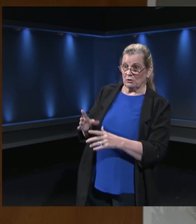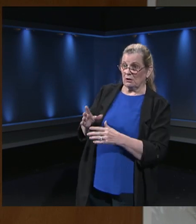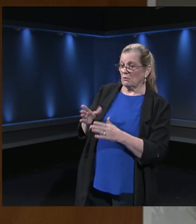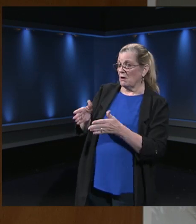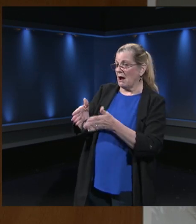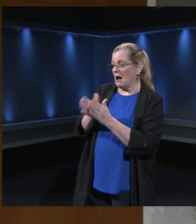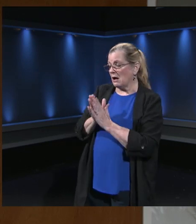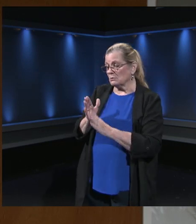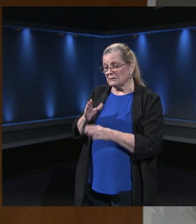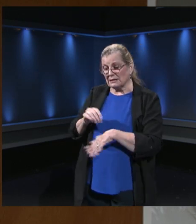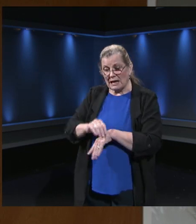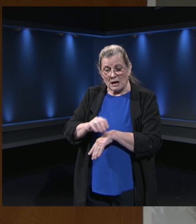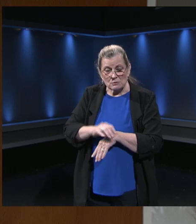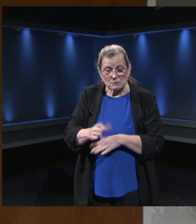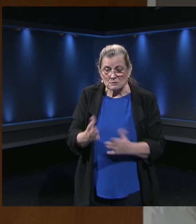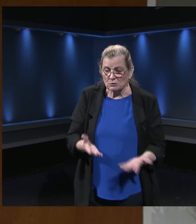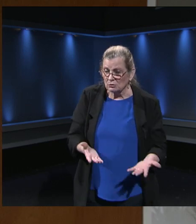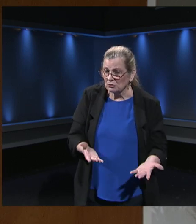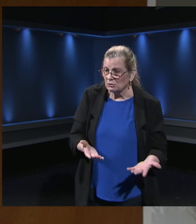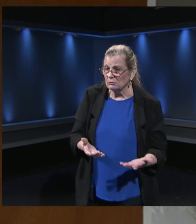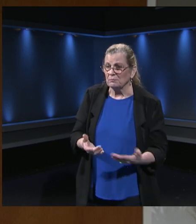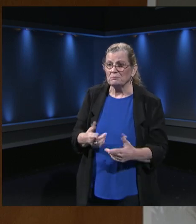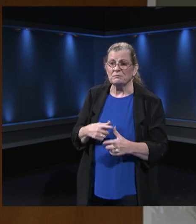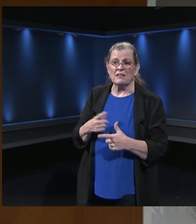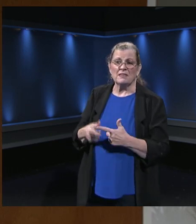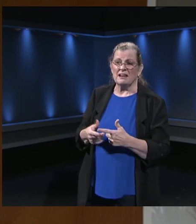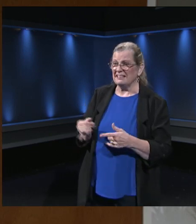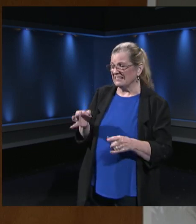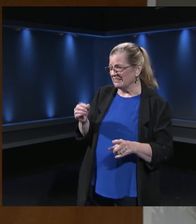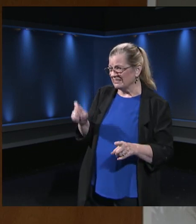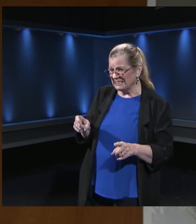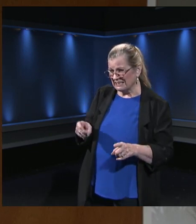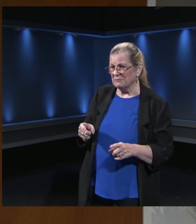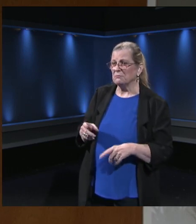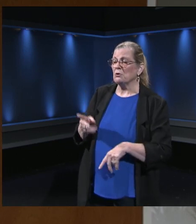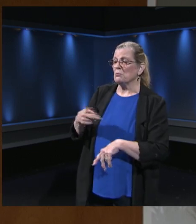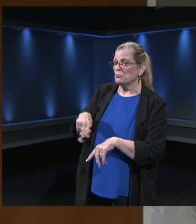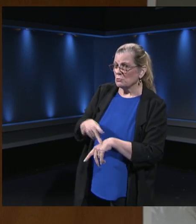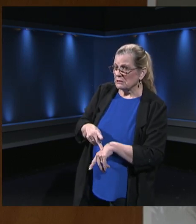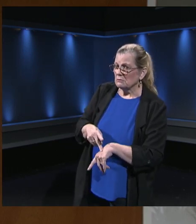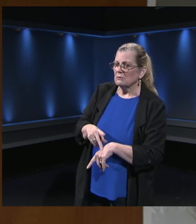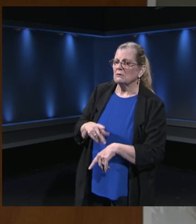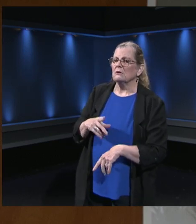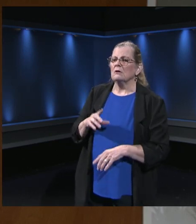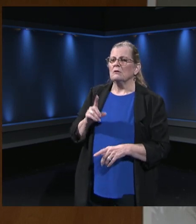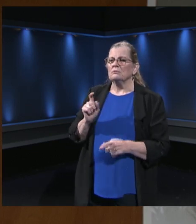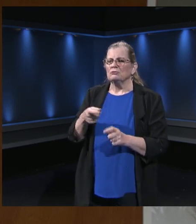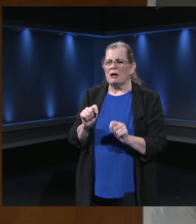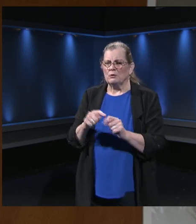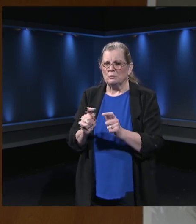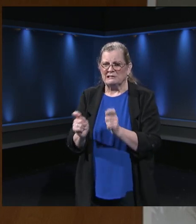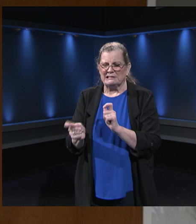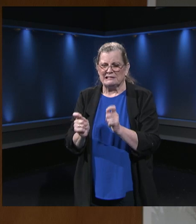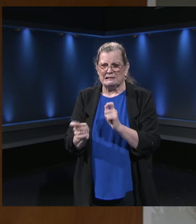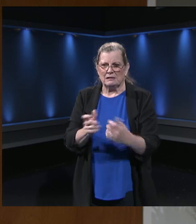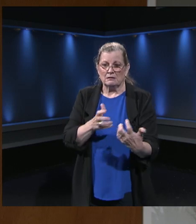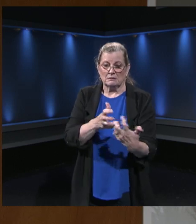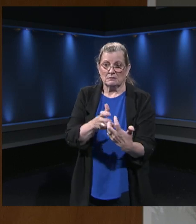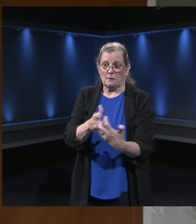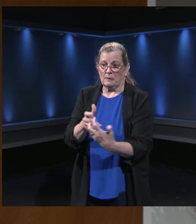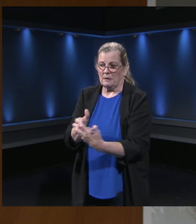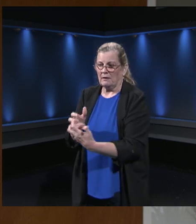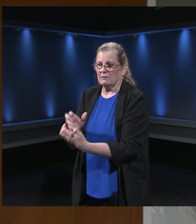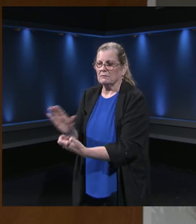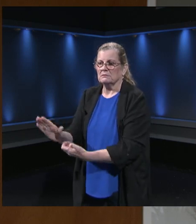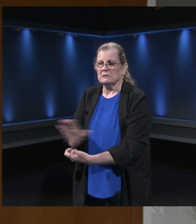if that's your first line of defense, and then go to the principal or the assistant principal. We want to tailor this experience to your child's need. You keep talking